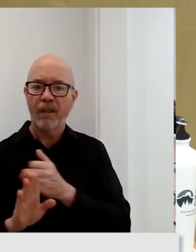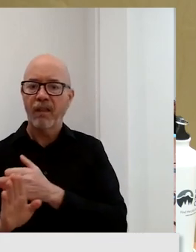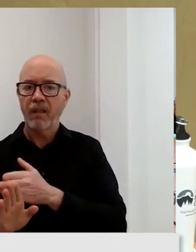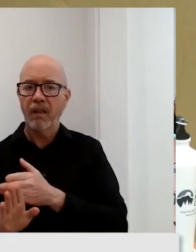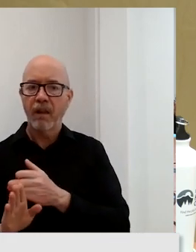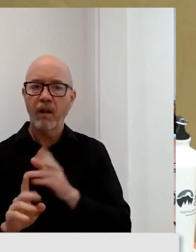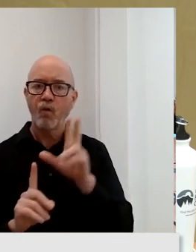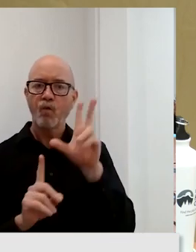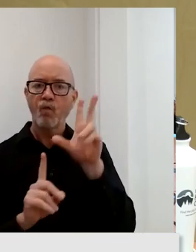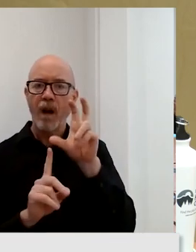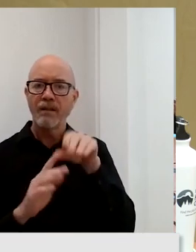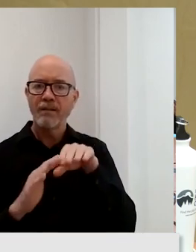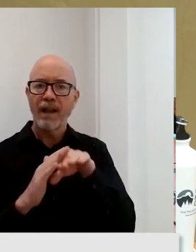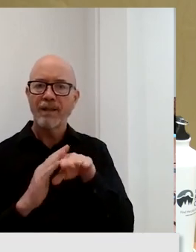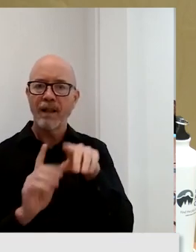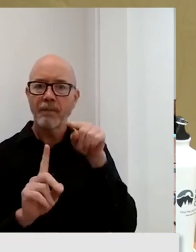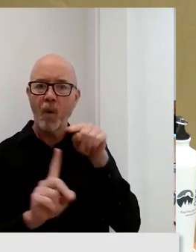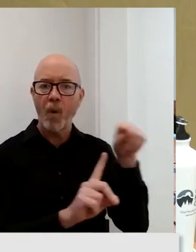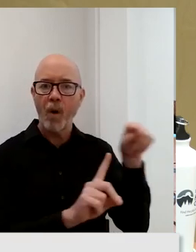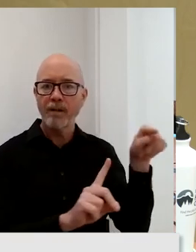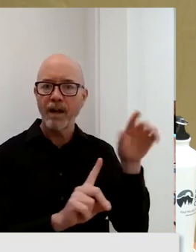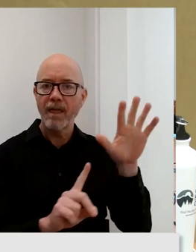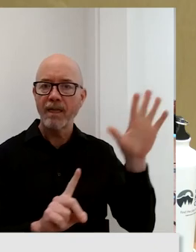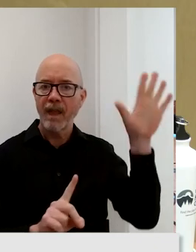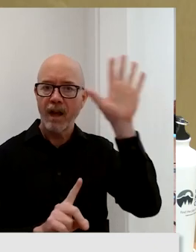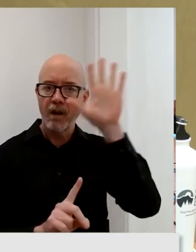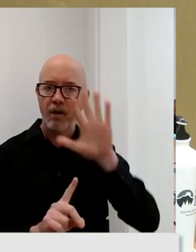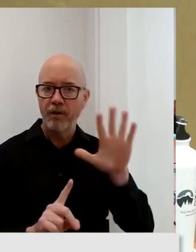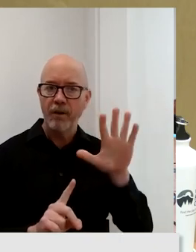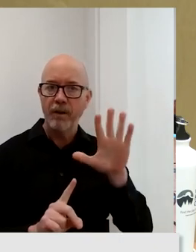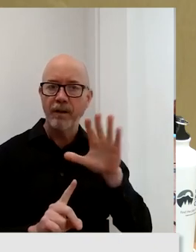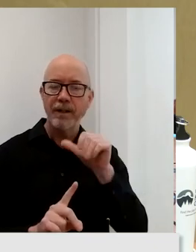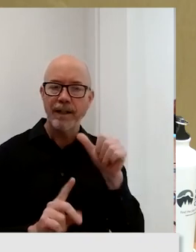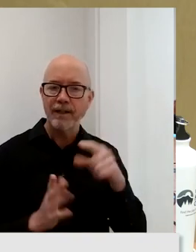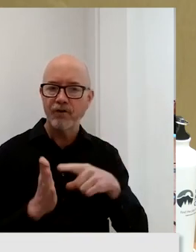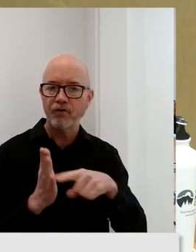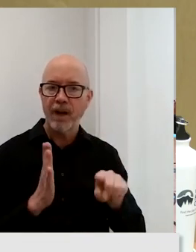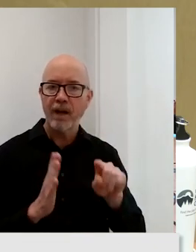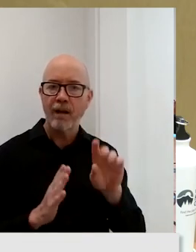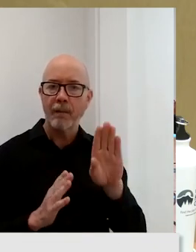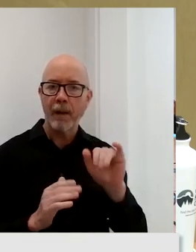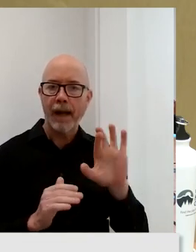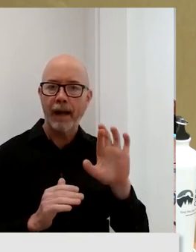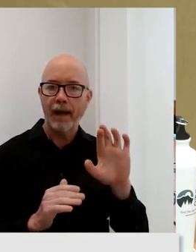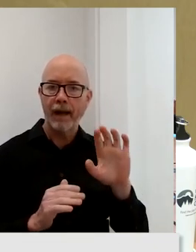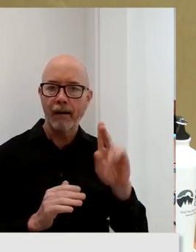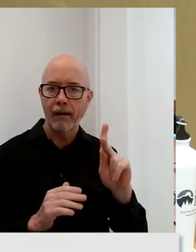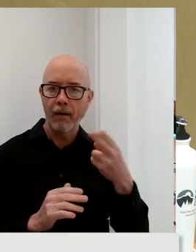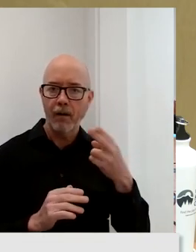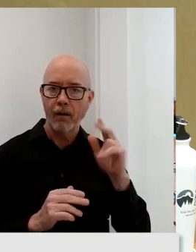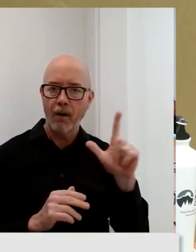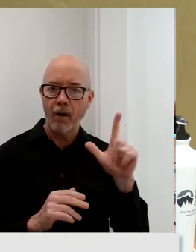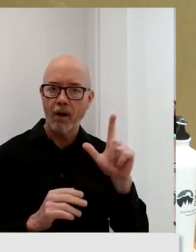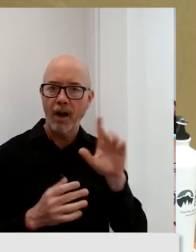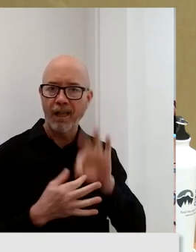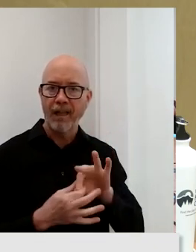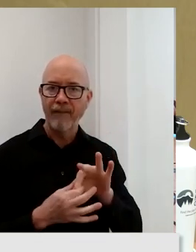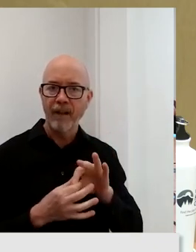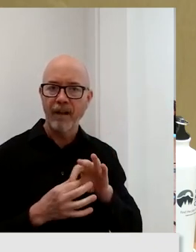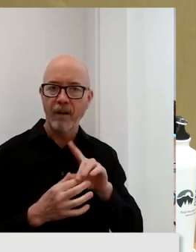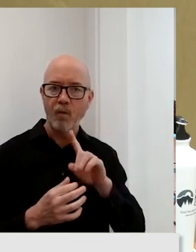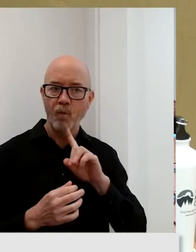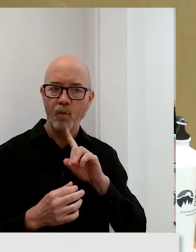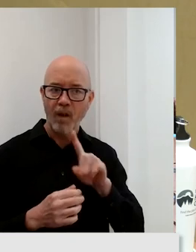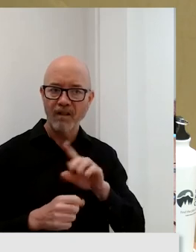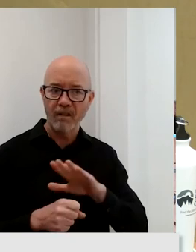out there and, and not check whether the backhaul connectivity was sufficient to support, uh, any